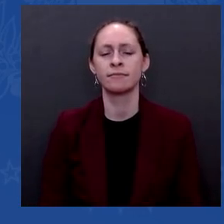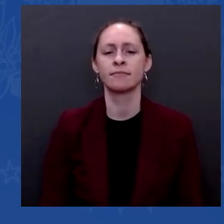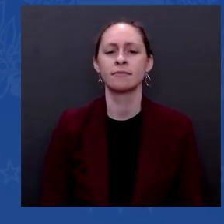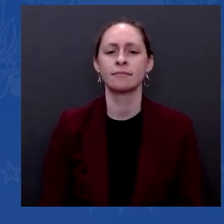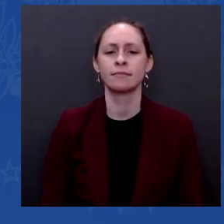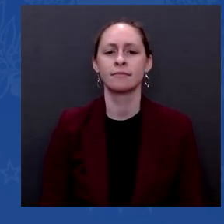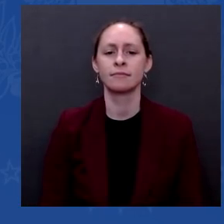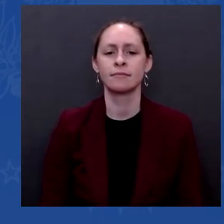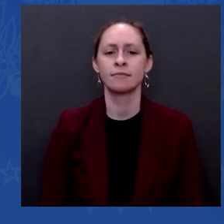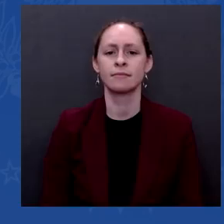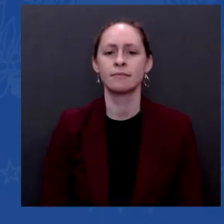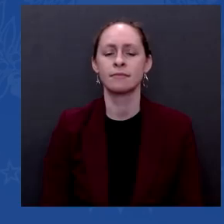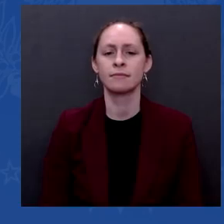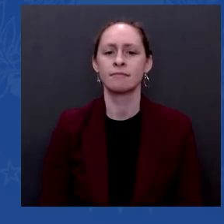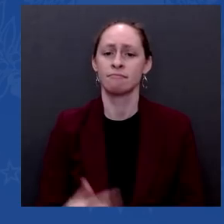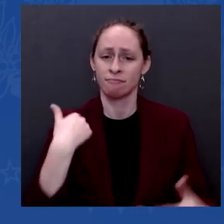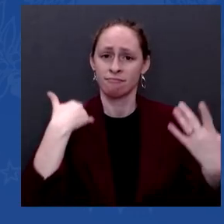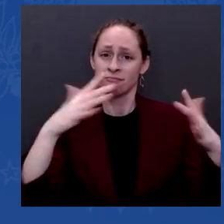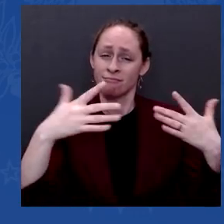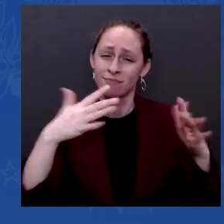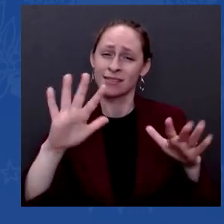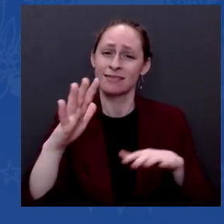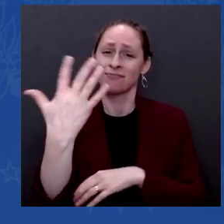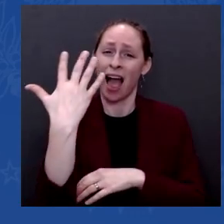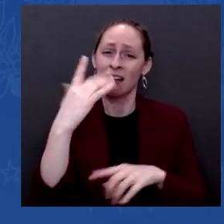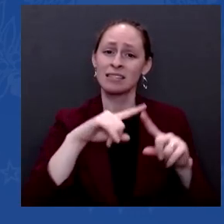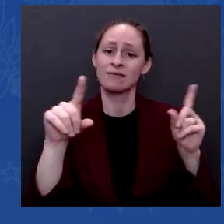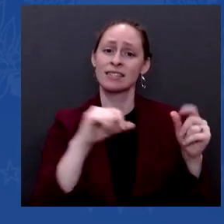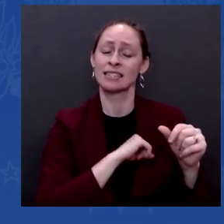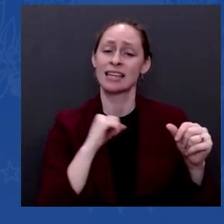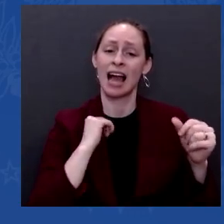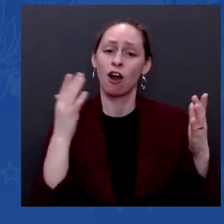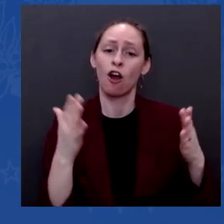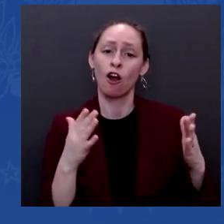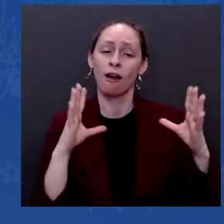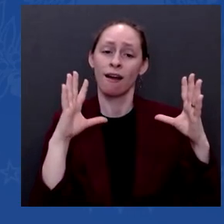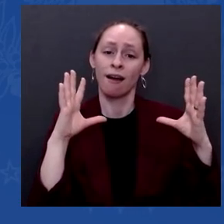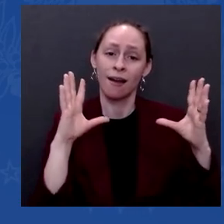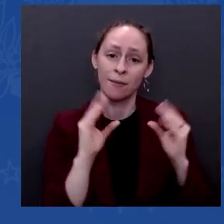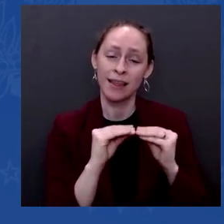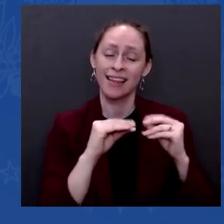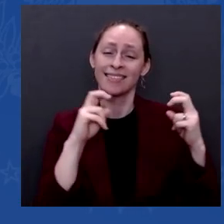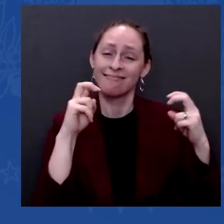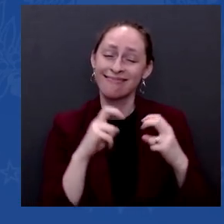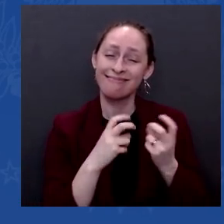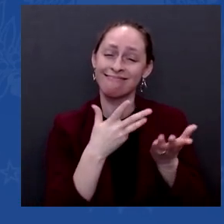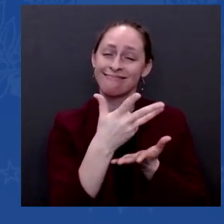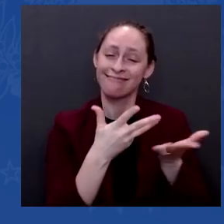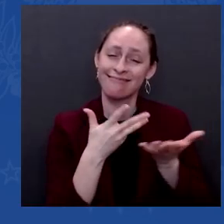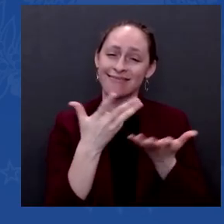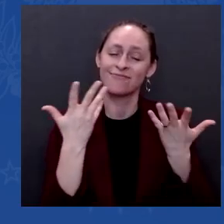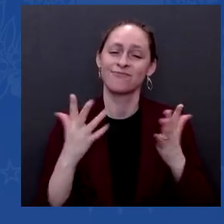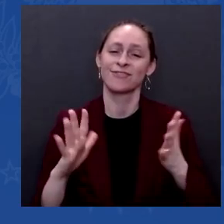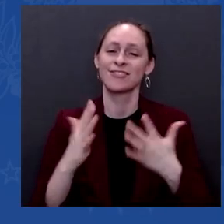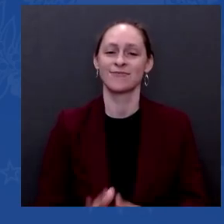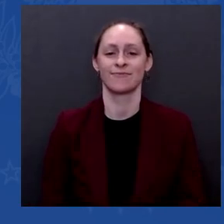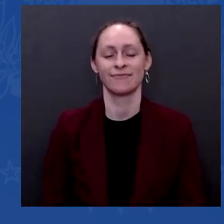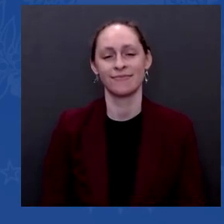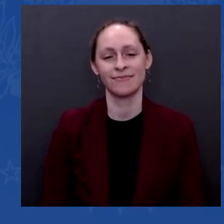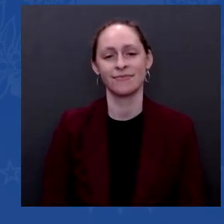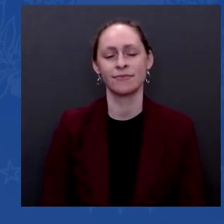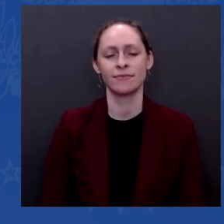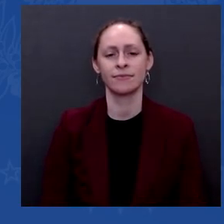who've told me that they agree with whatever I'm talking about for them to do. But, Joe, if I do it,